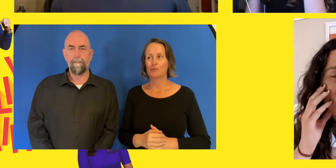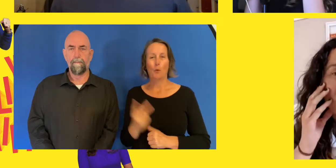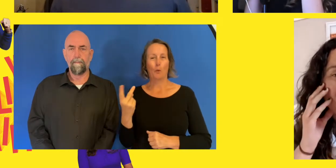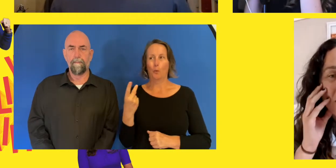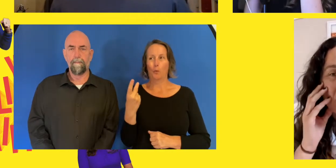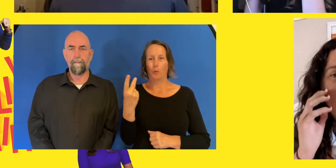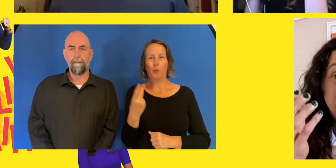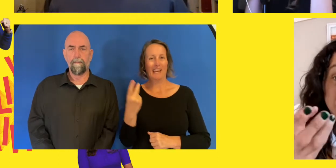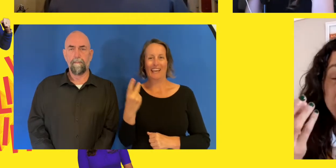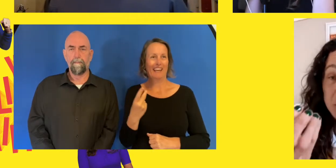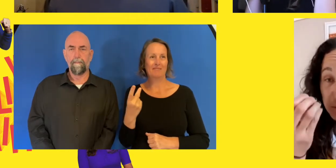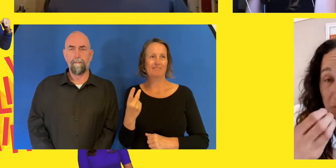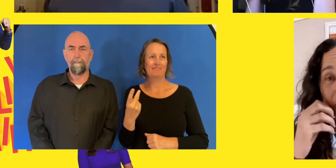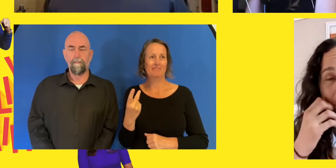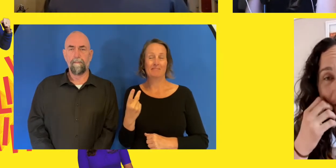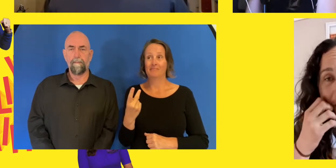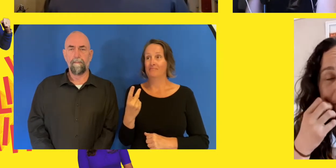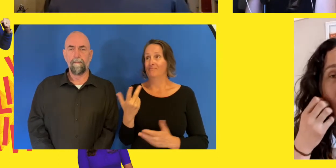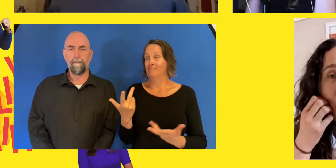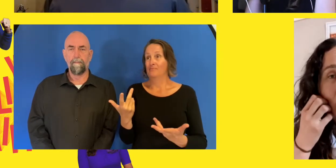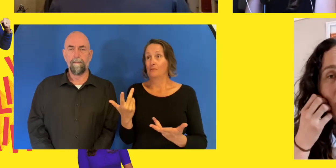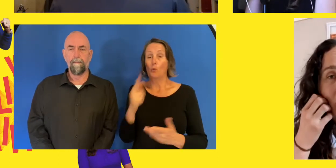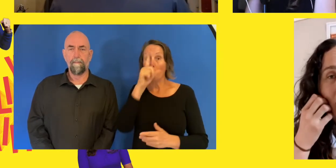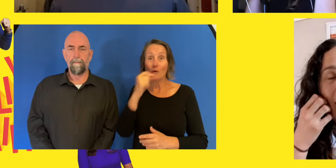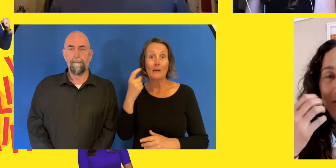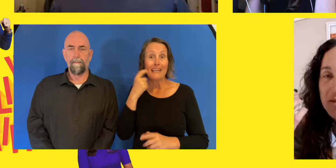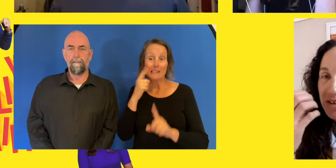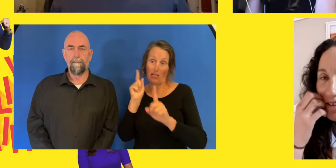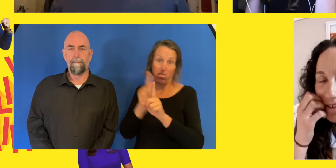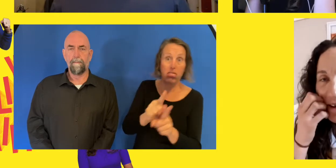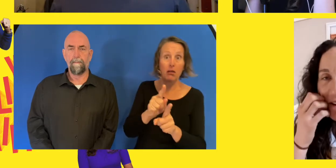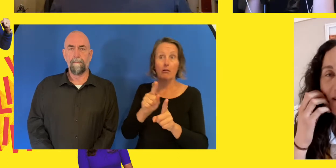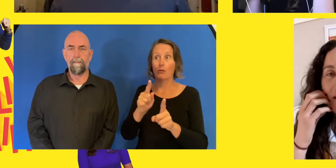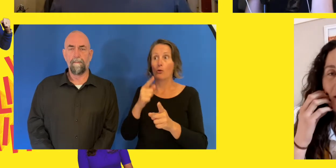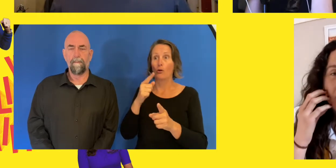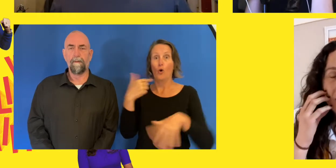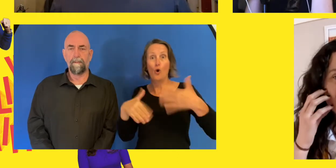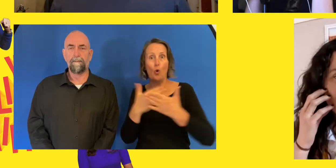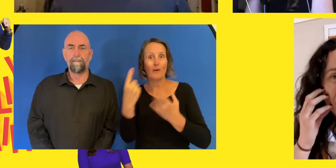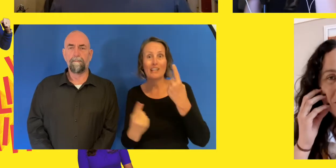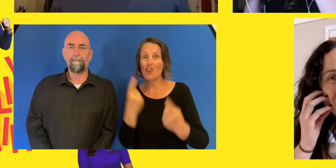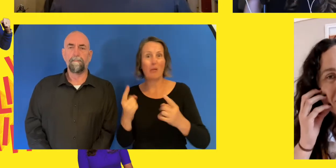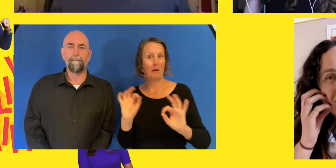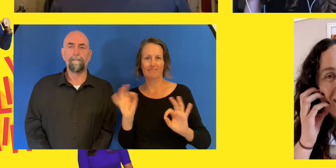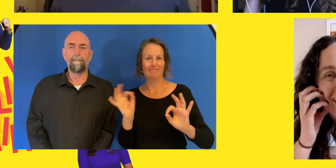trust each other to the point that we know we're not going to do that. And frankly, she's one of my best friends. Like,